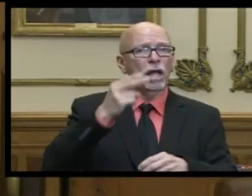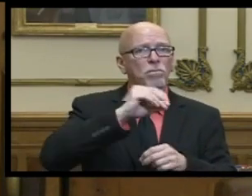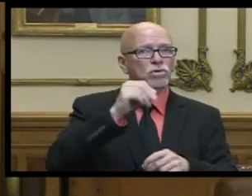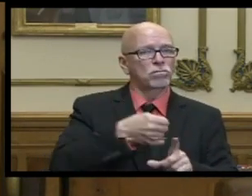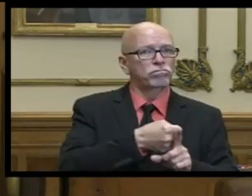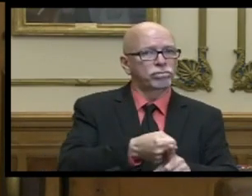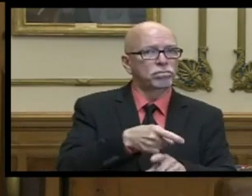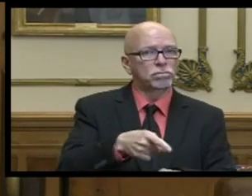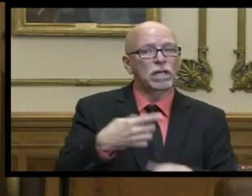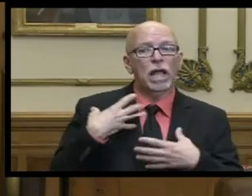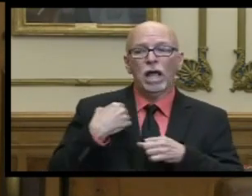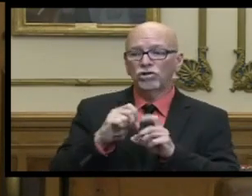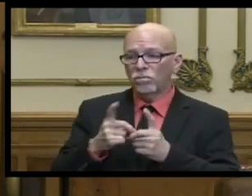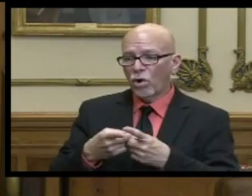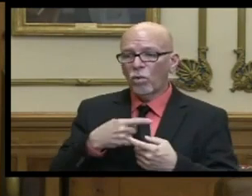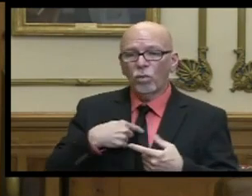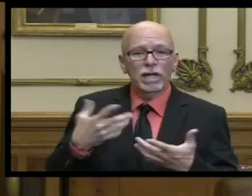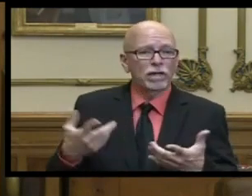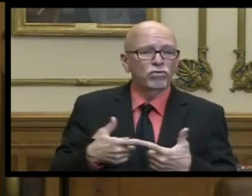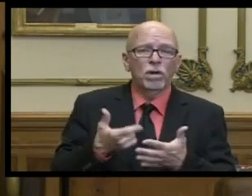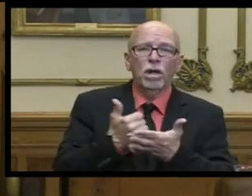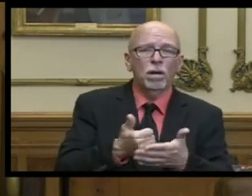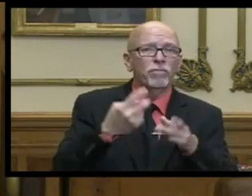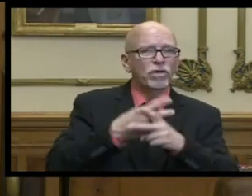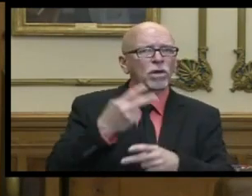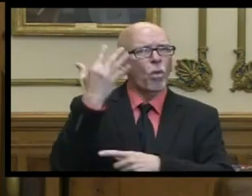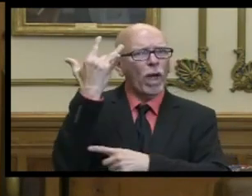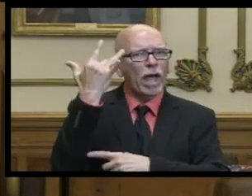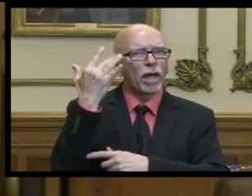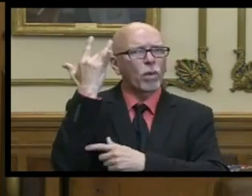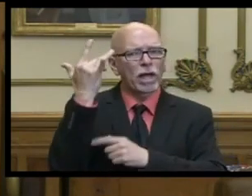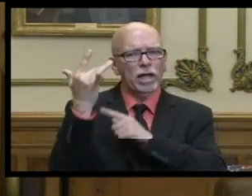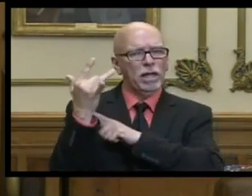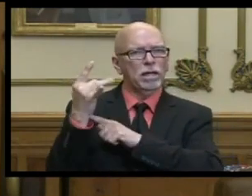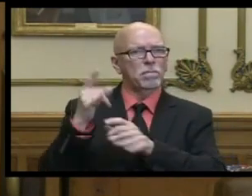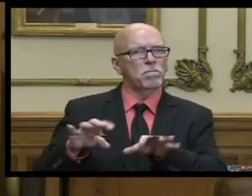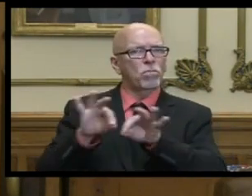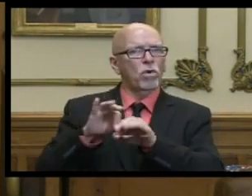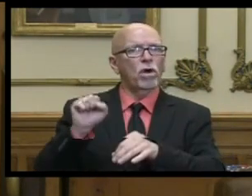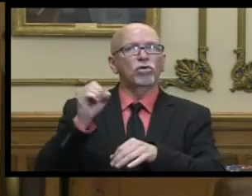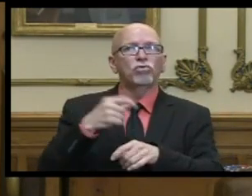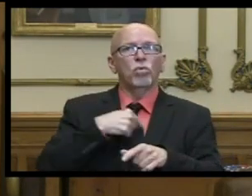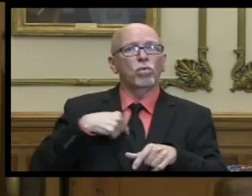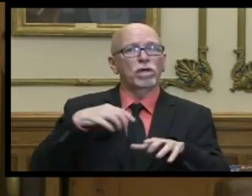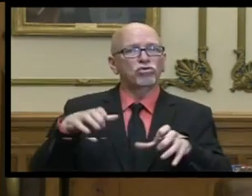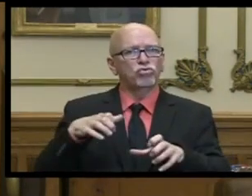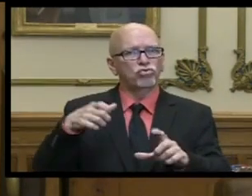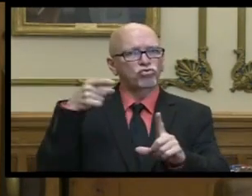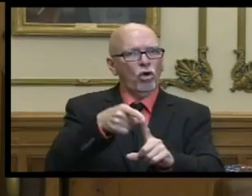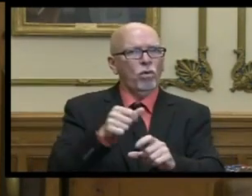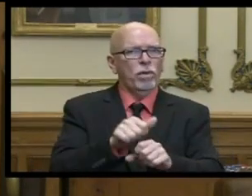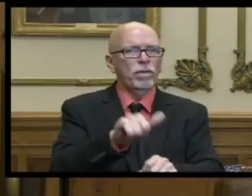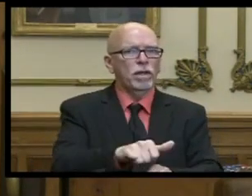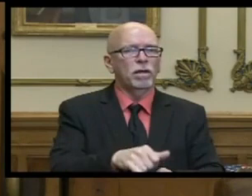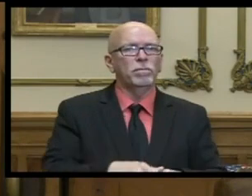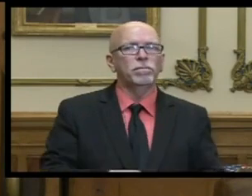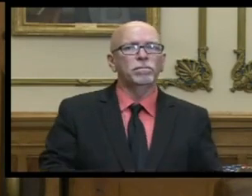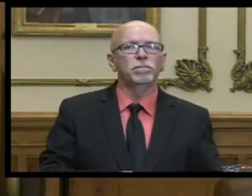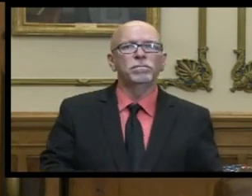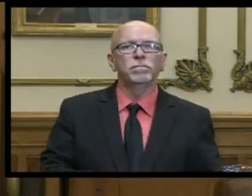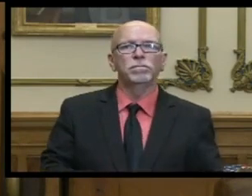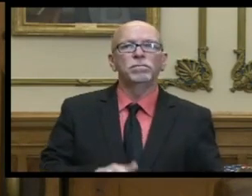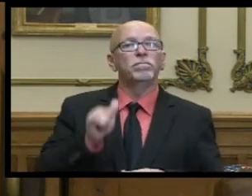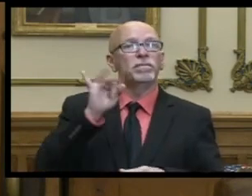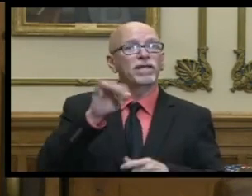i know the health department and we are here to help also figure out why so that what we do is targeted at it if it's because